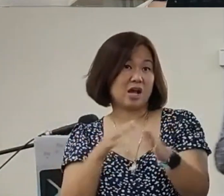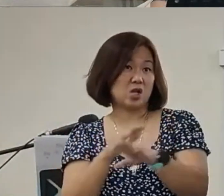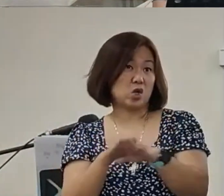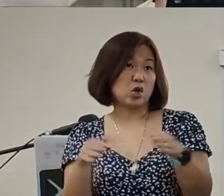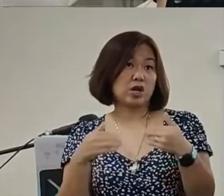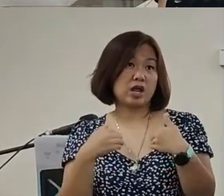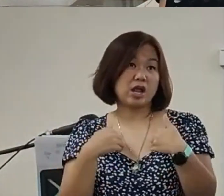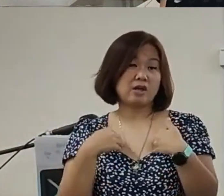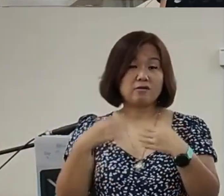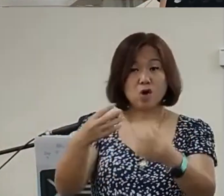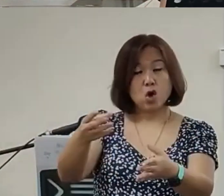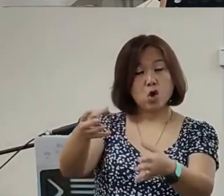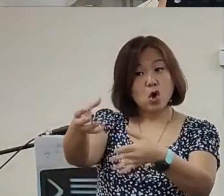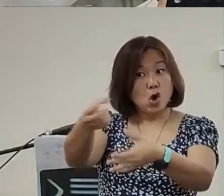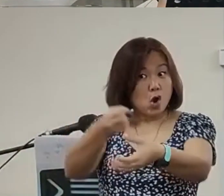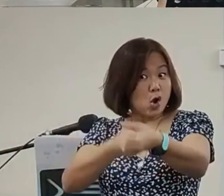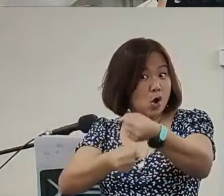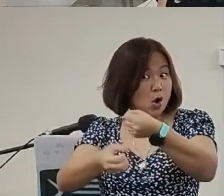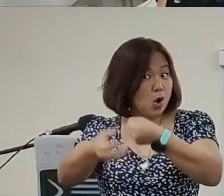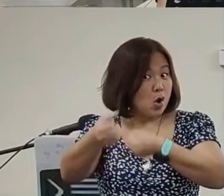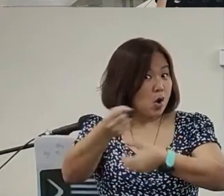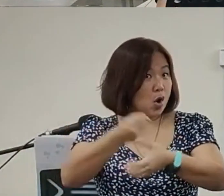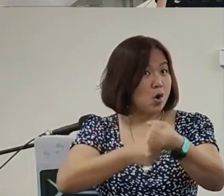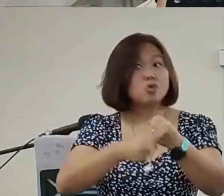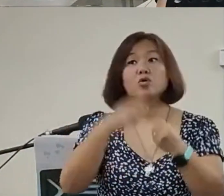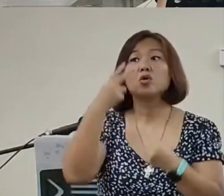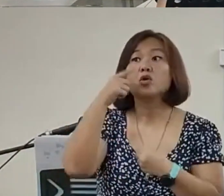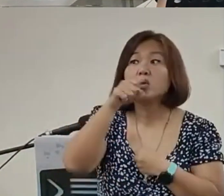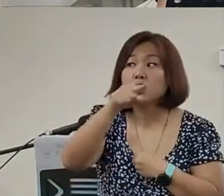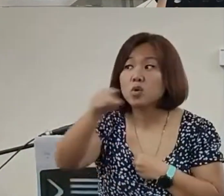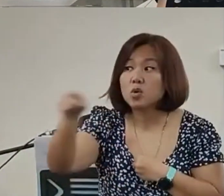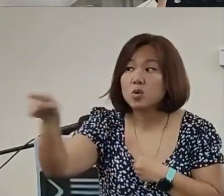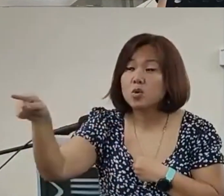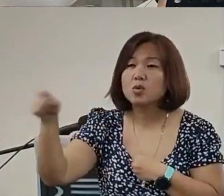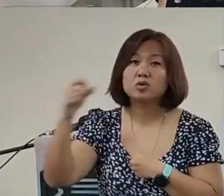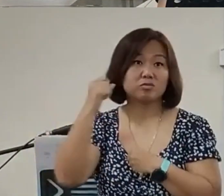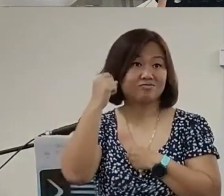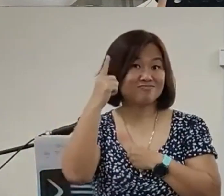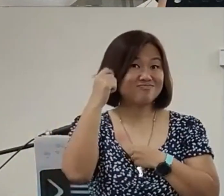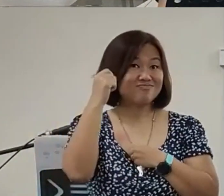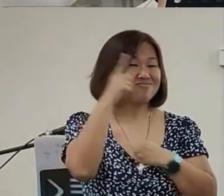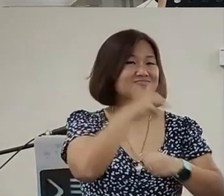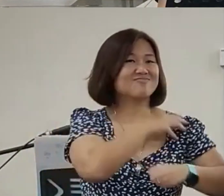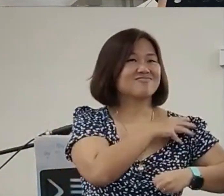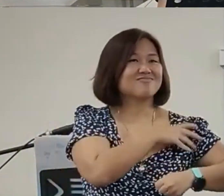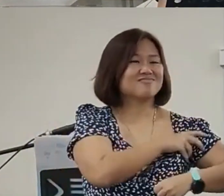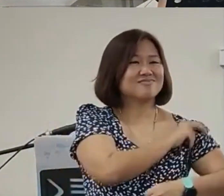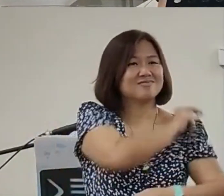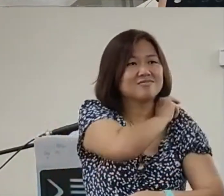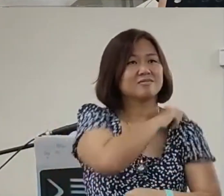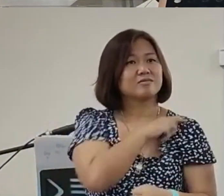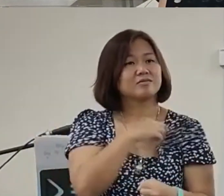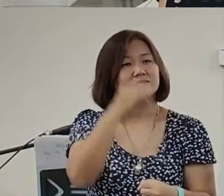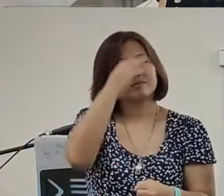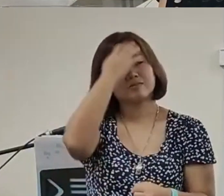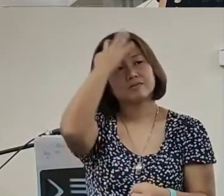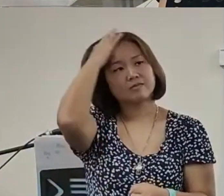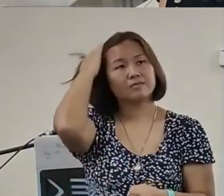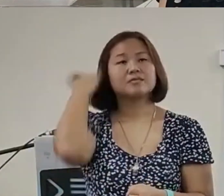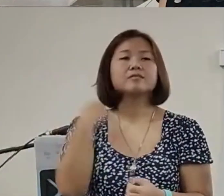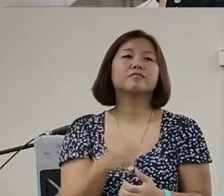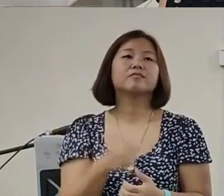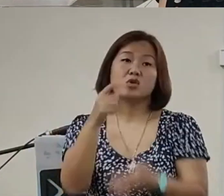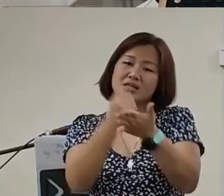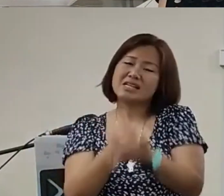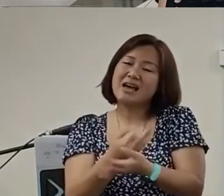they'll be drawnto youdid you catchthatguysdid you catchthatso it's notjust you beingset